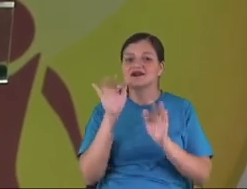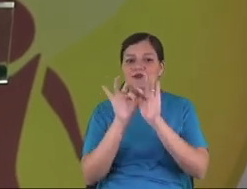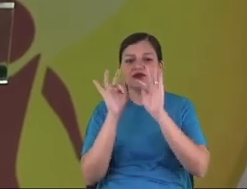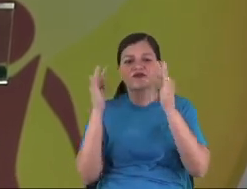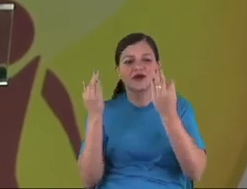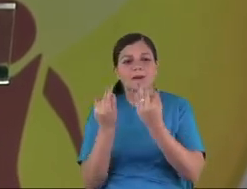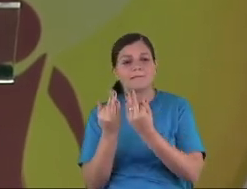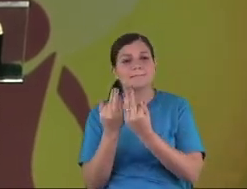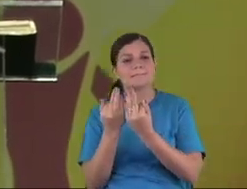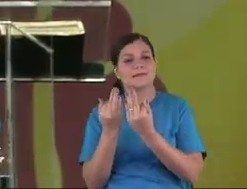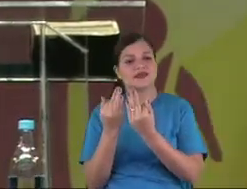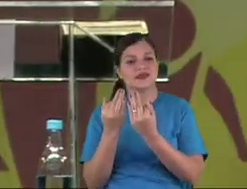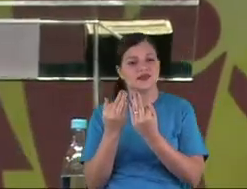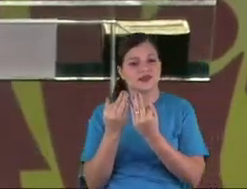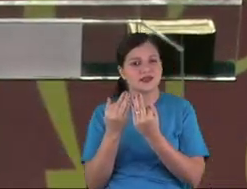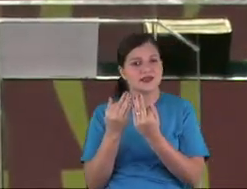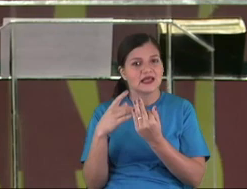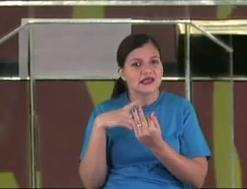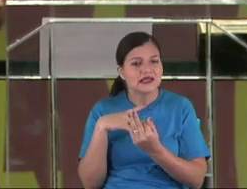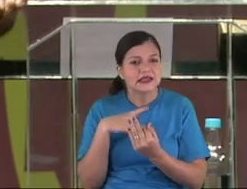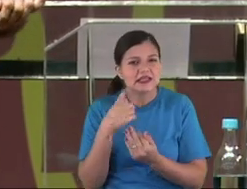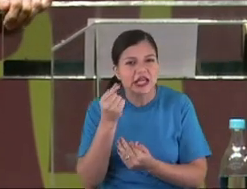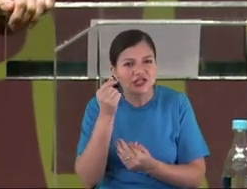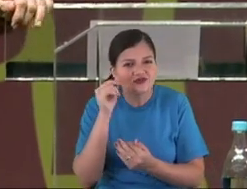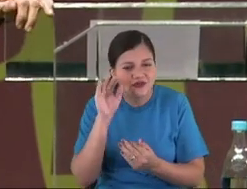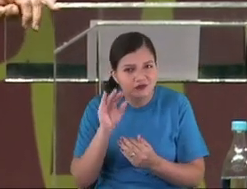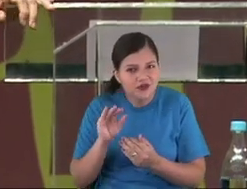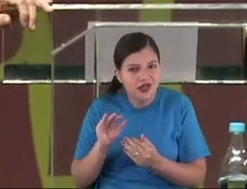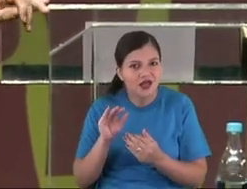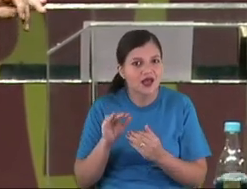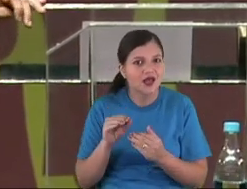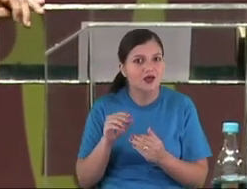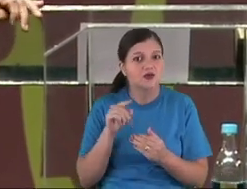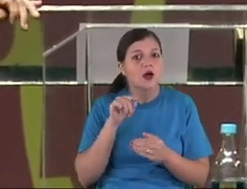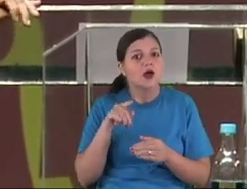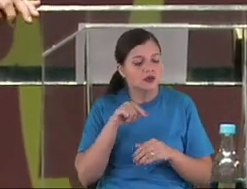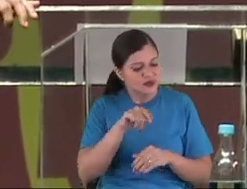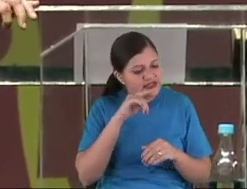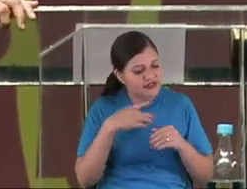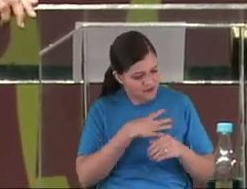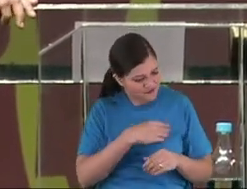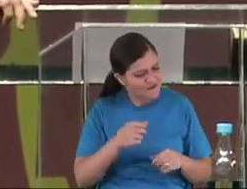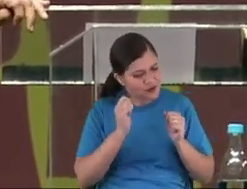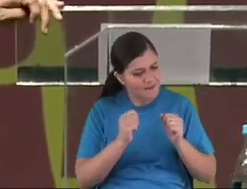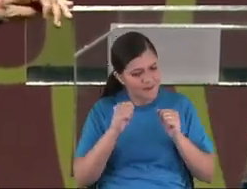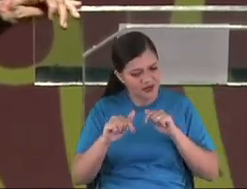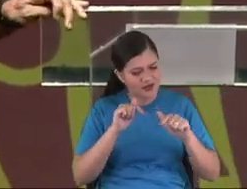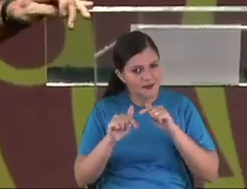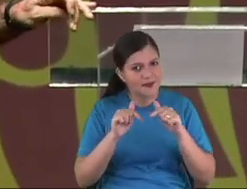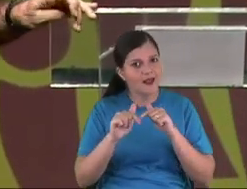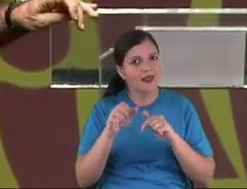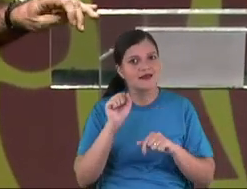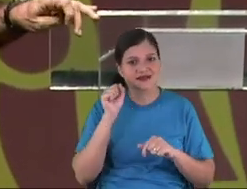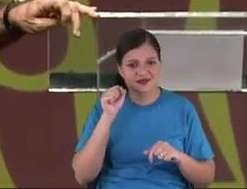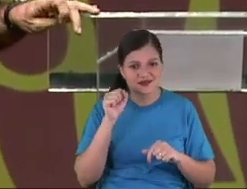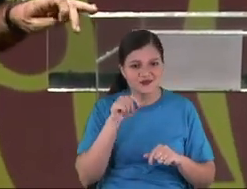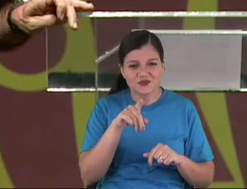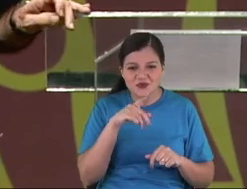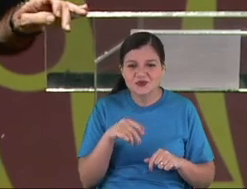of the money, when he feel the taste of getting the money. you see